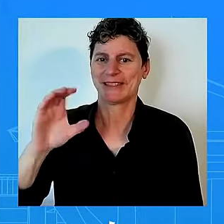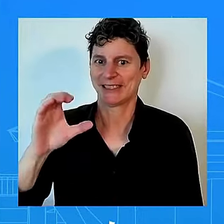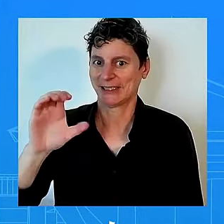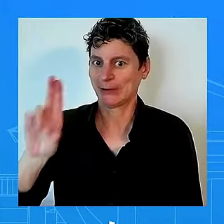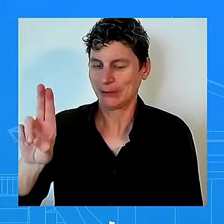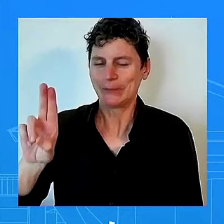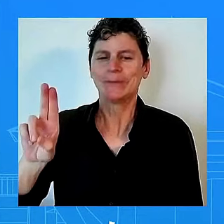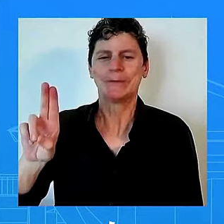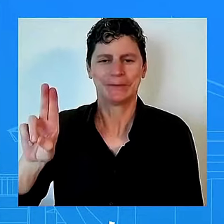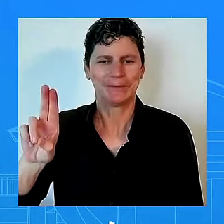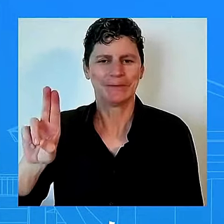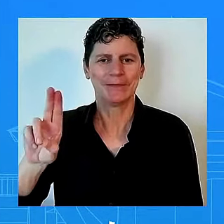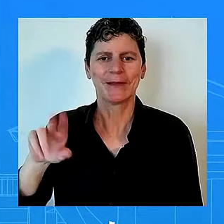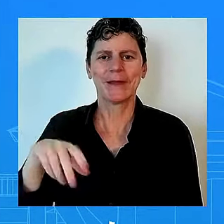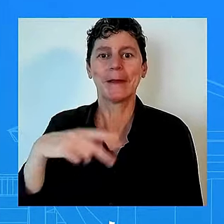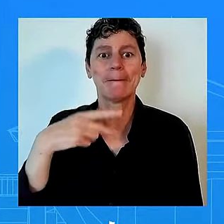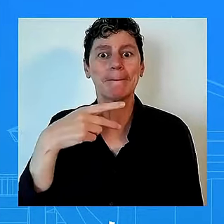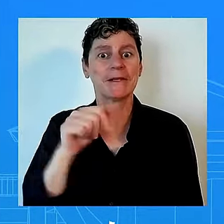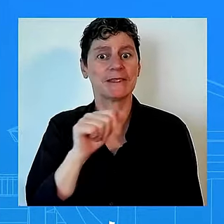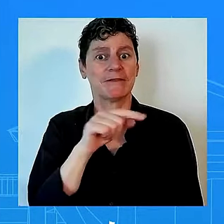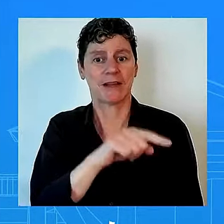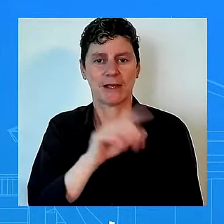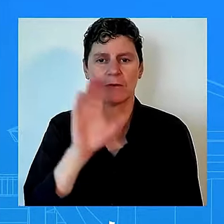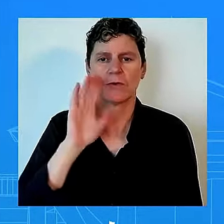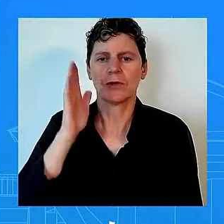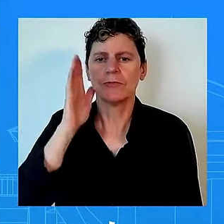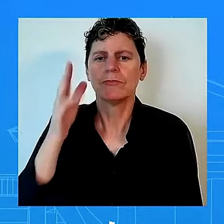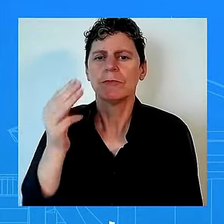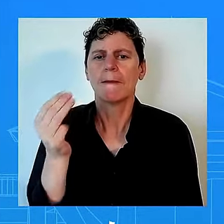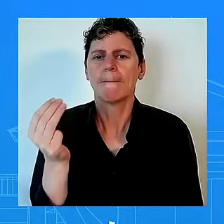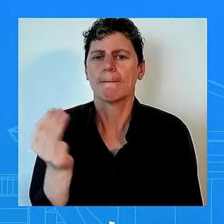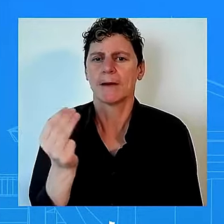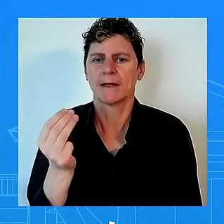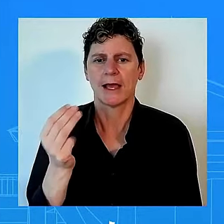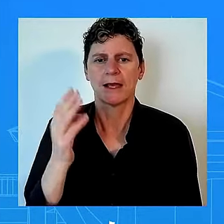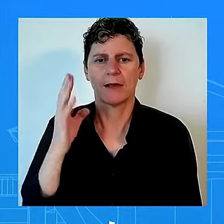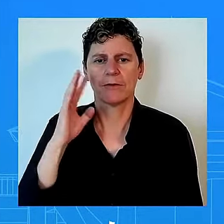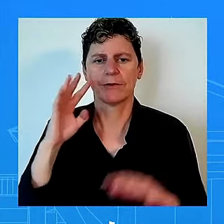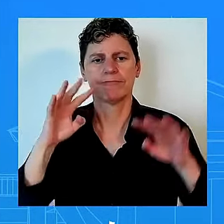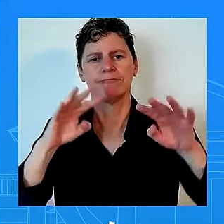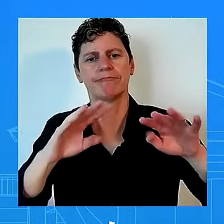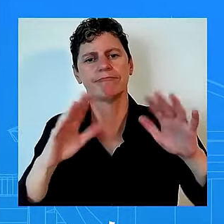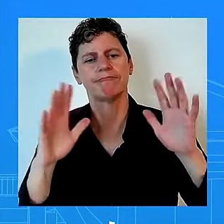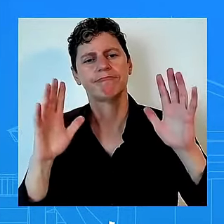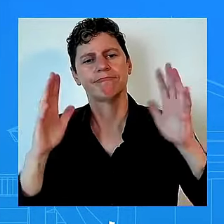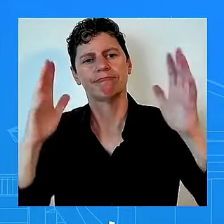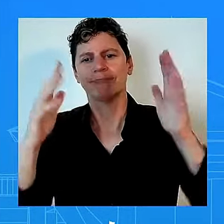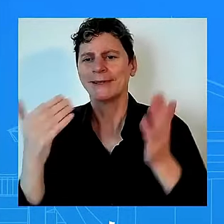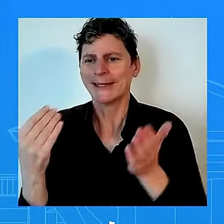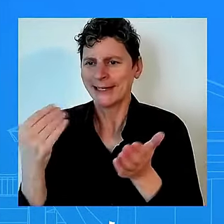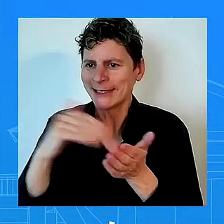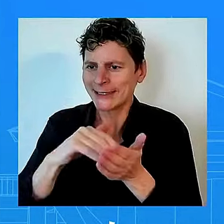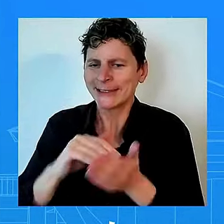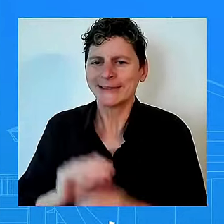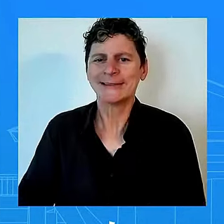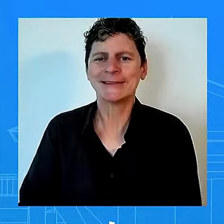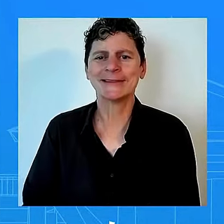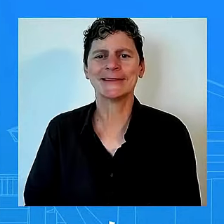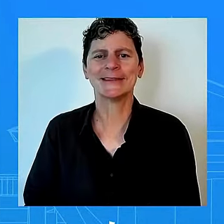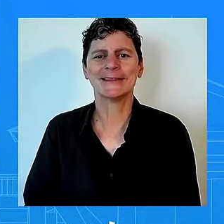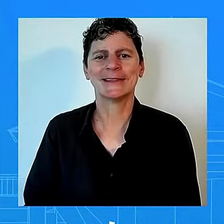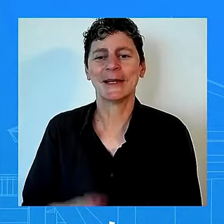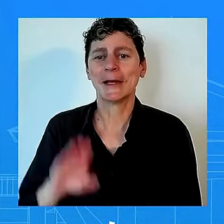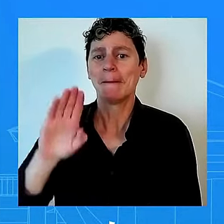i i must say that i am incredibly uh proud to be working for a president and a vice president